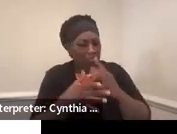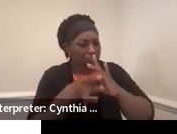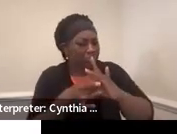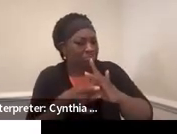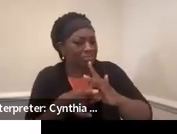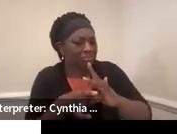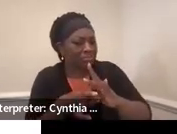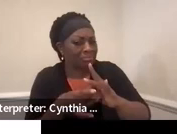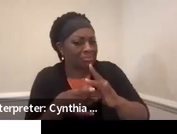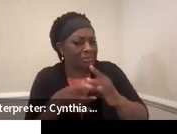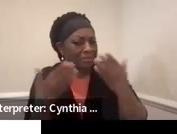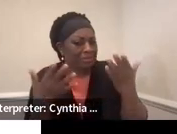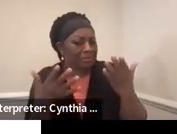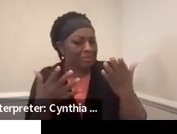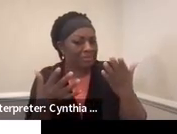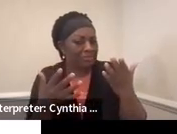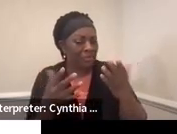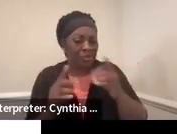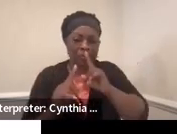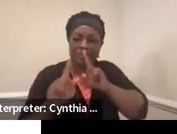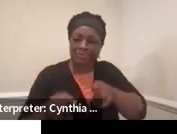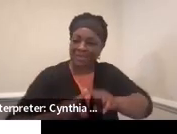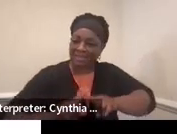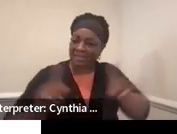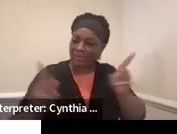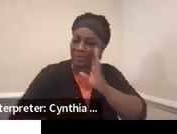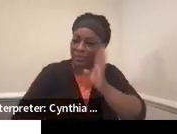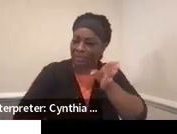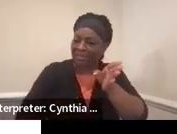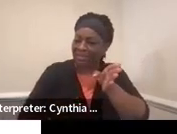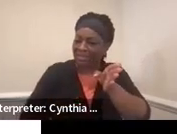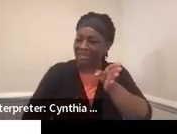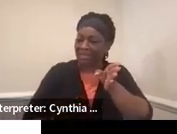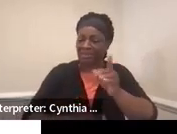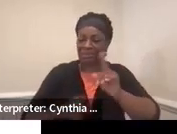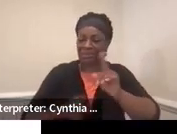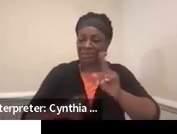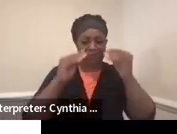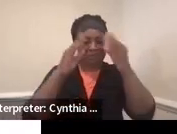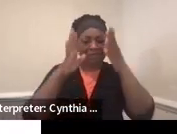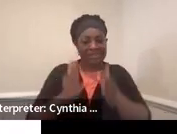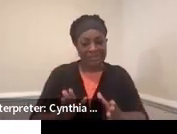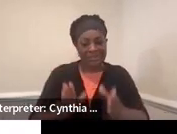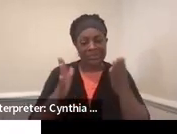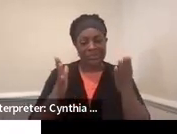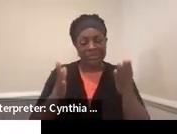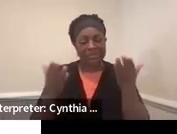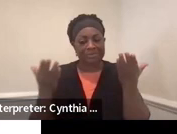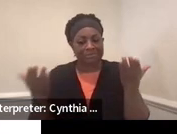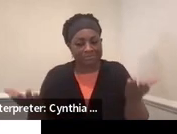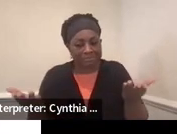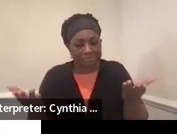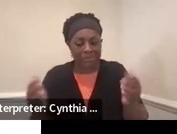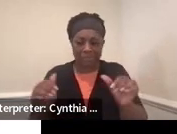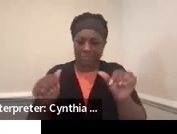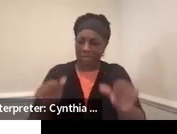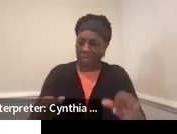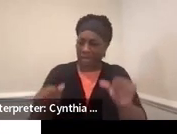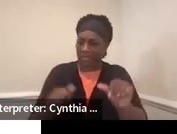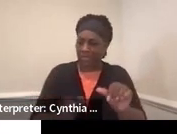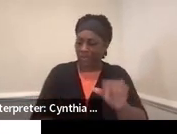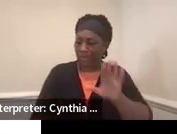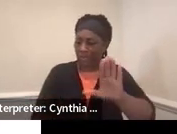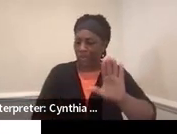will respond differently to different teachers, and so being able to use your